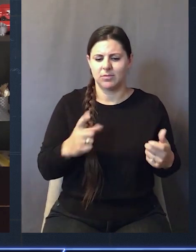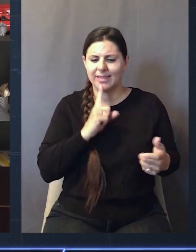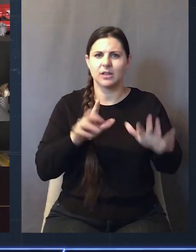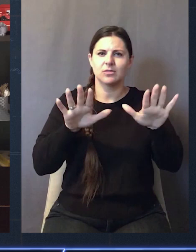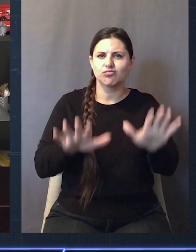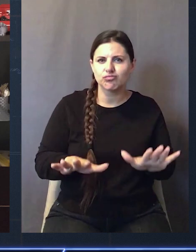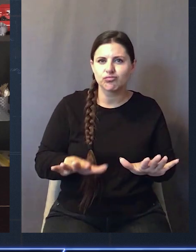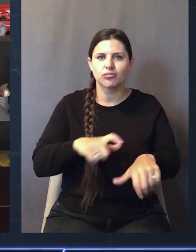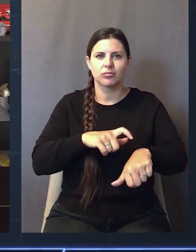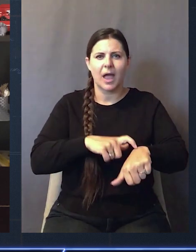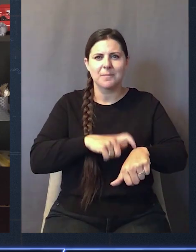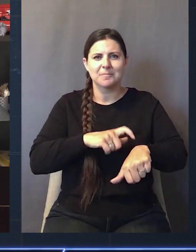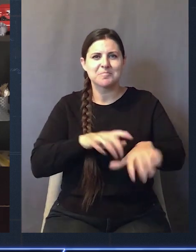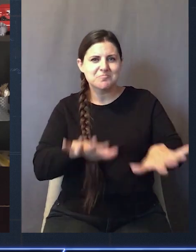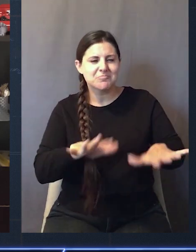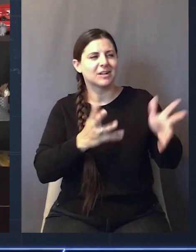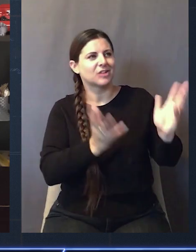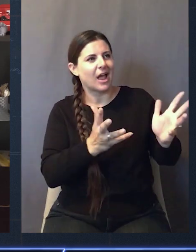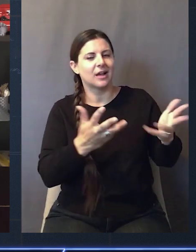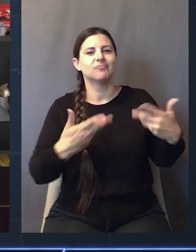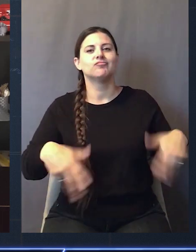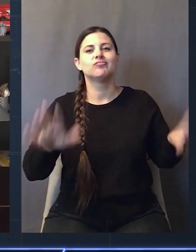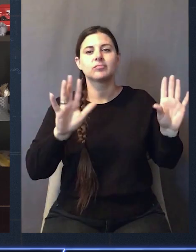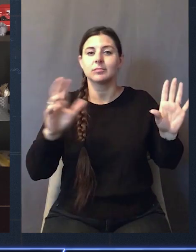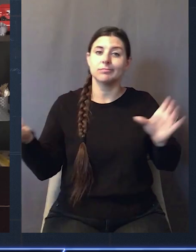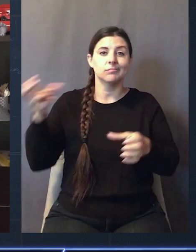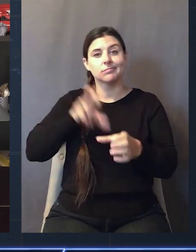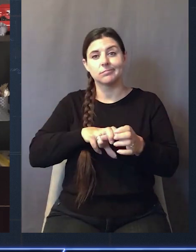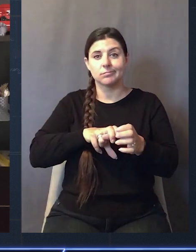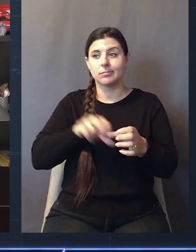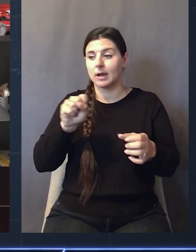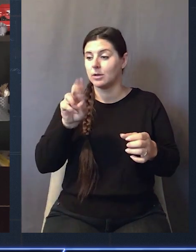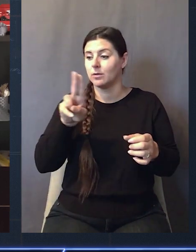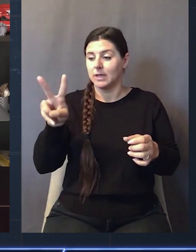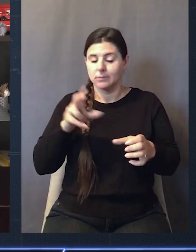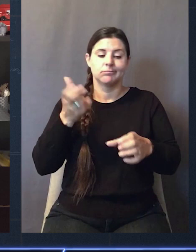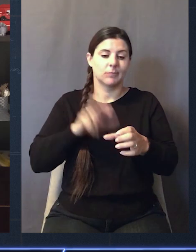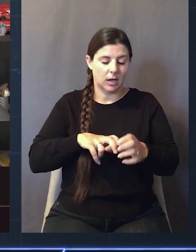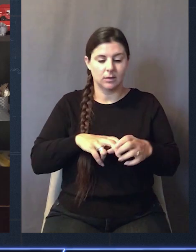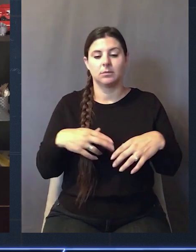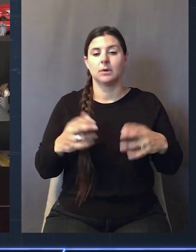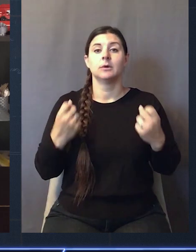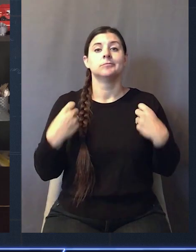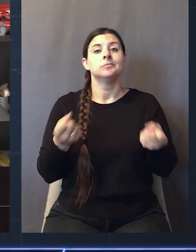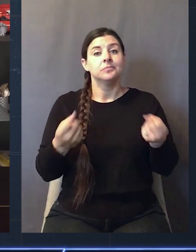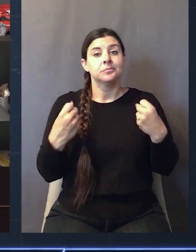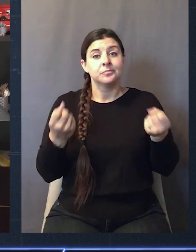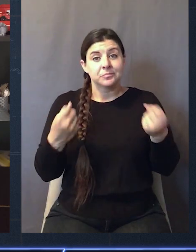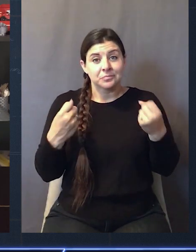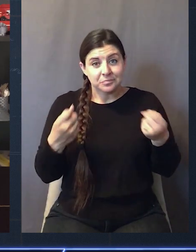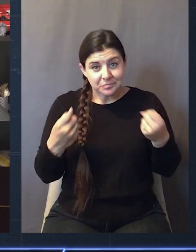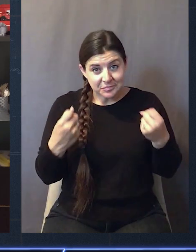kind of get this kind of contrast of just being a little bit slow and chatting with him, wrapped up and back to my